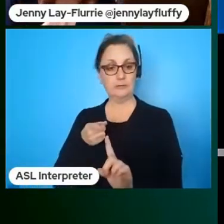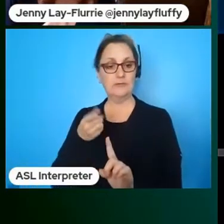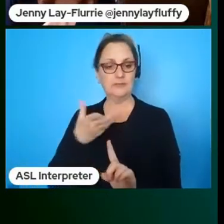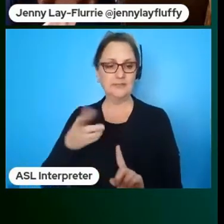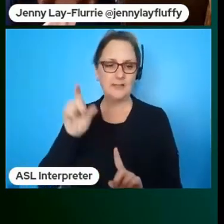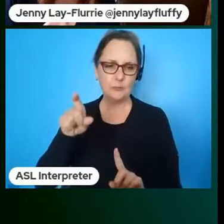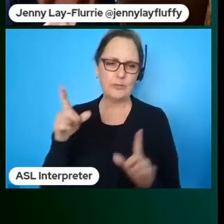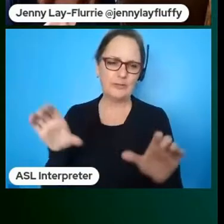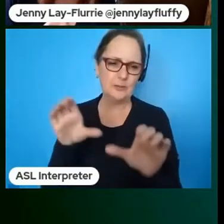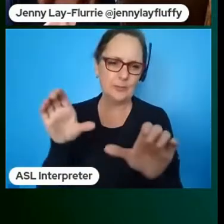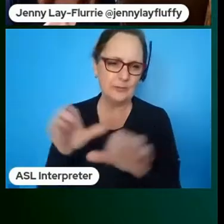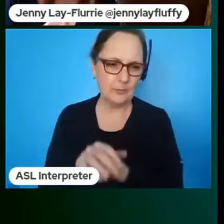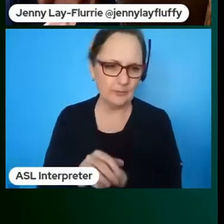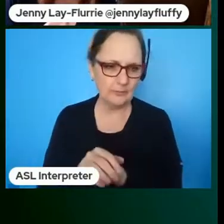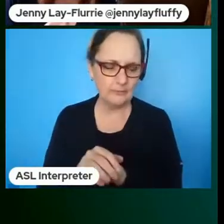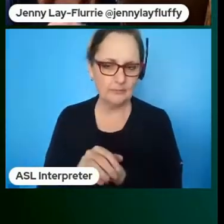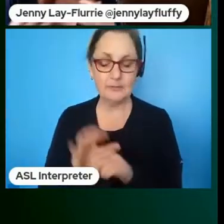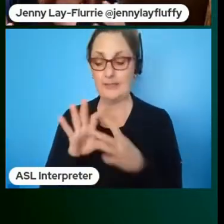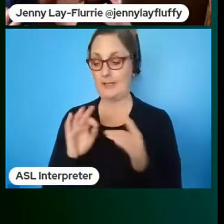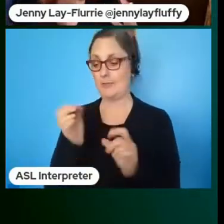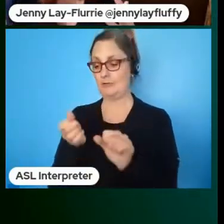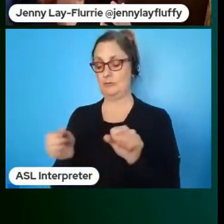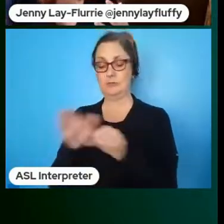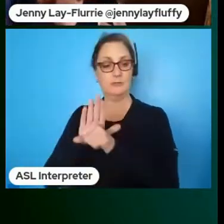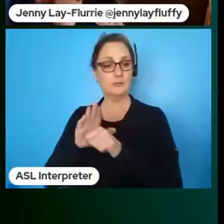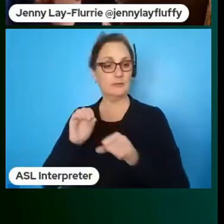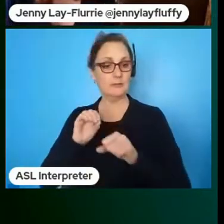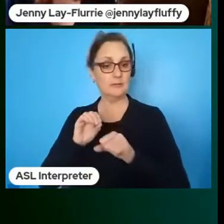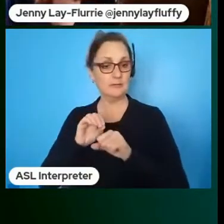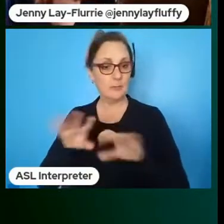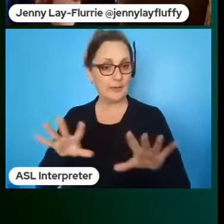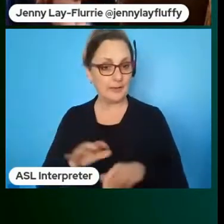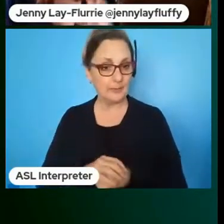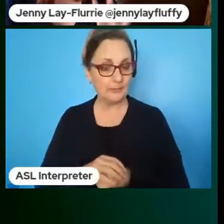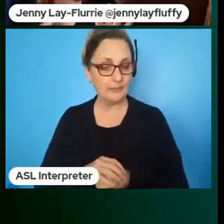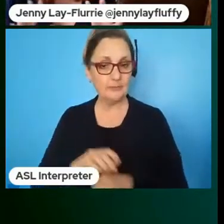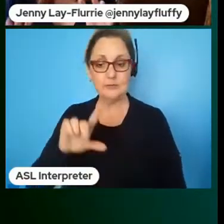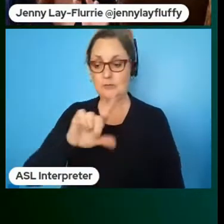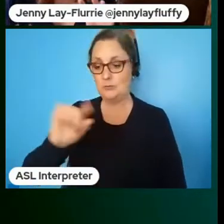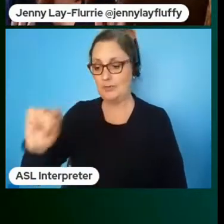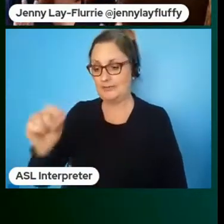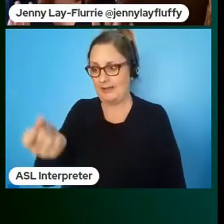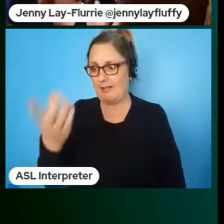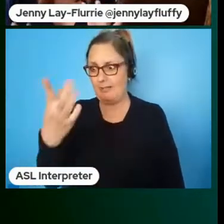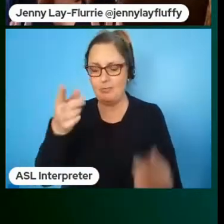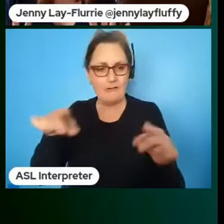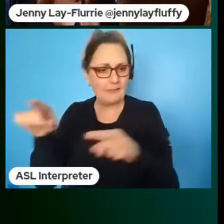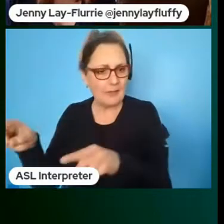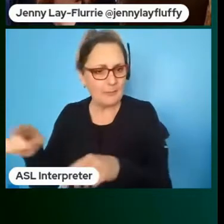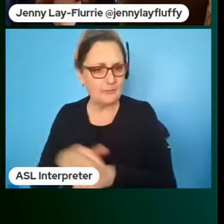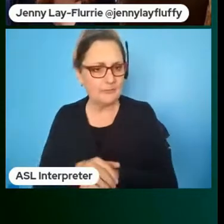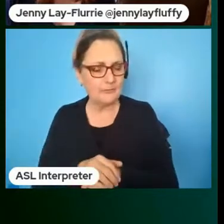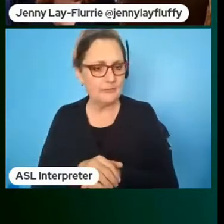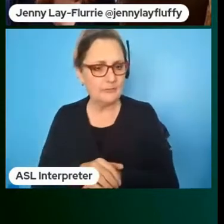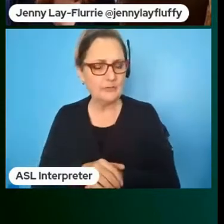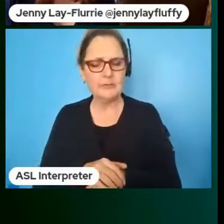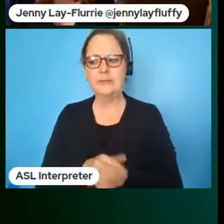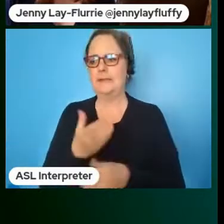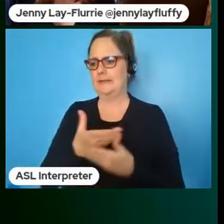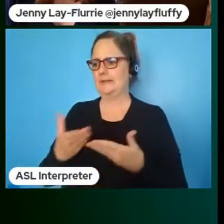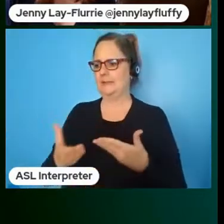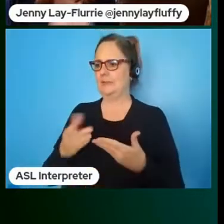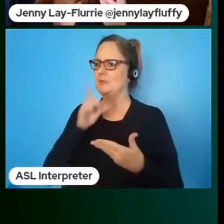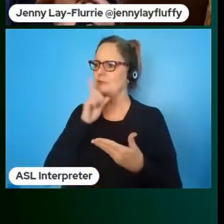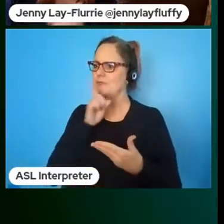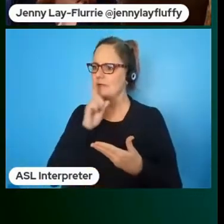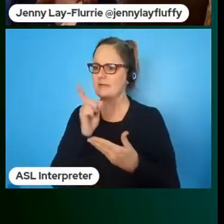look at 2020 for a second because a lot happened in the last year but there's a couple of of things that i think are very important to wallow in